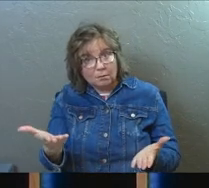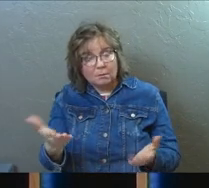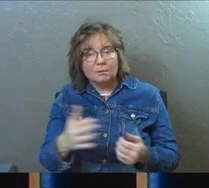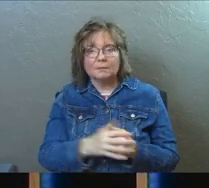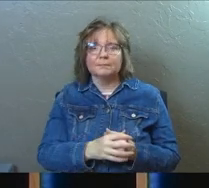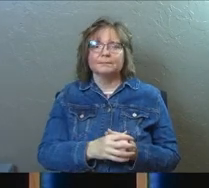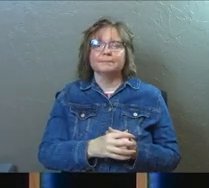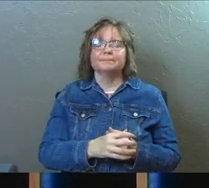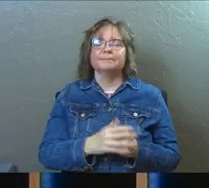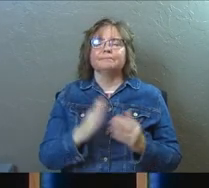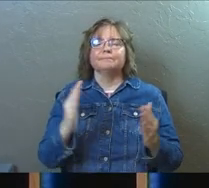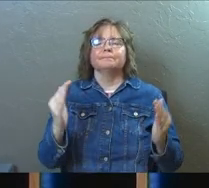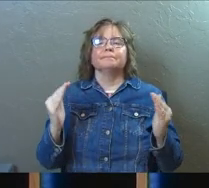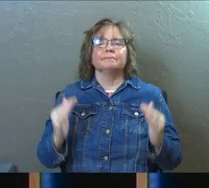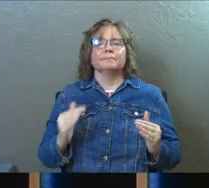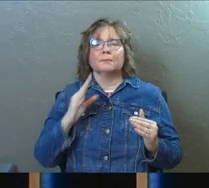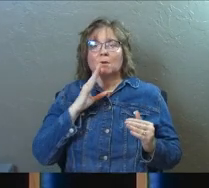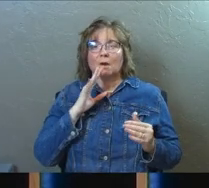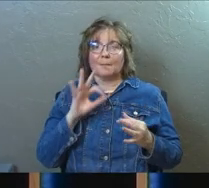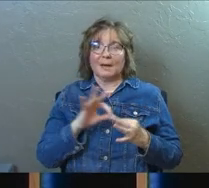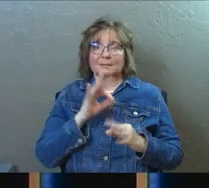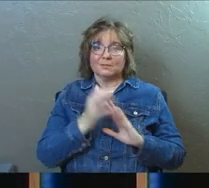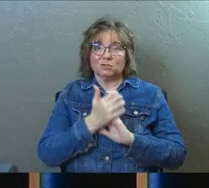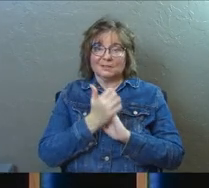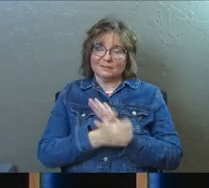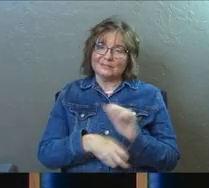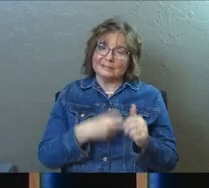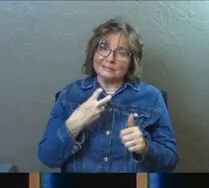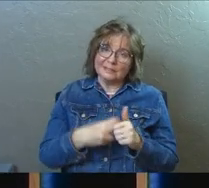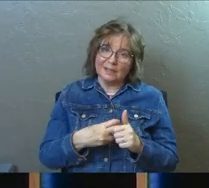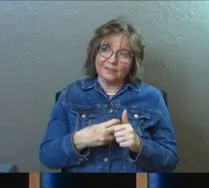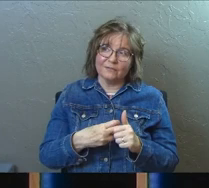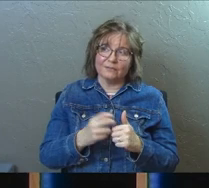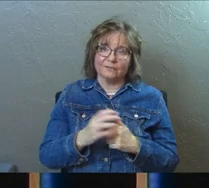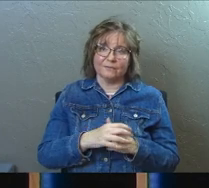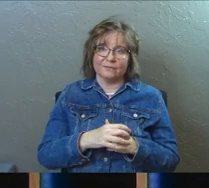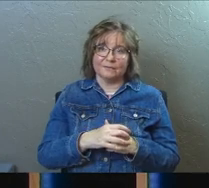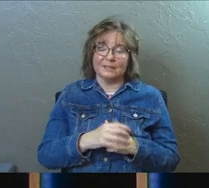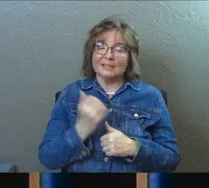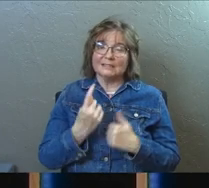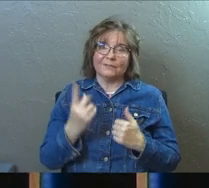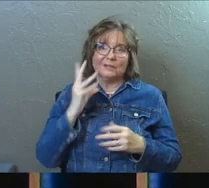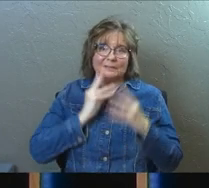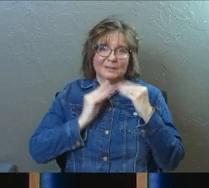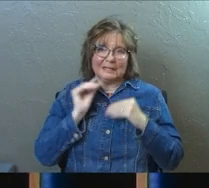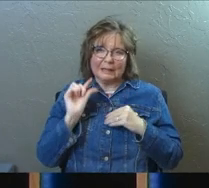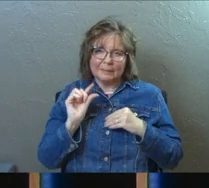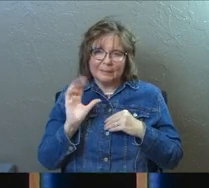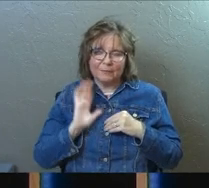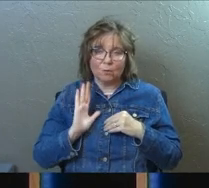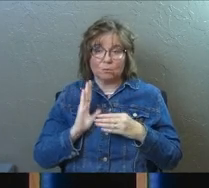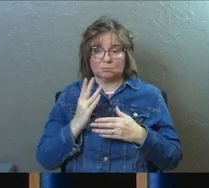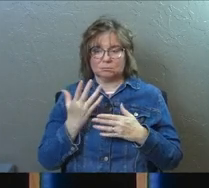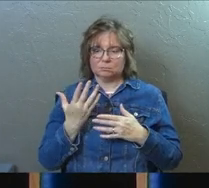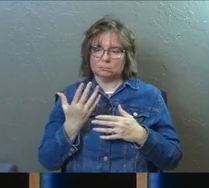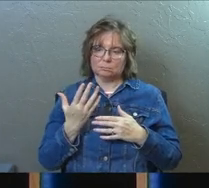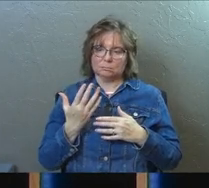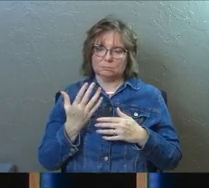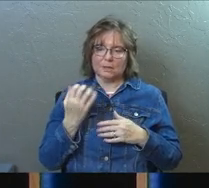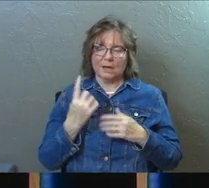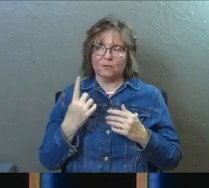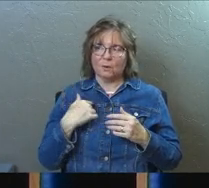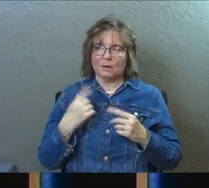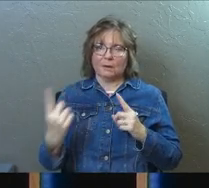Right. Talk about spiritual gifts. It is, it's tough because you've, you've got a past on this thing. Everybody does. We taught this first service and